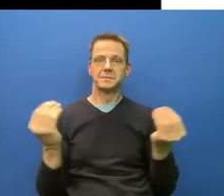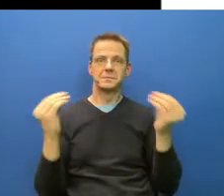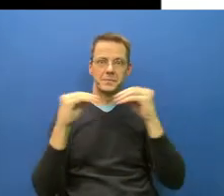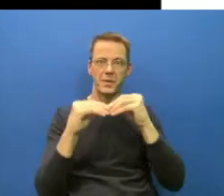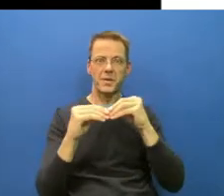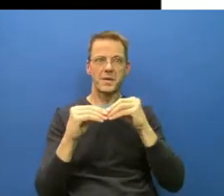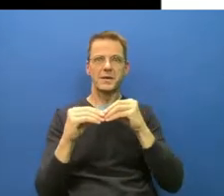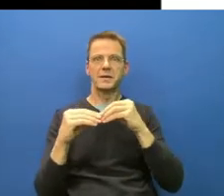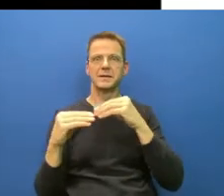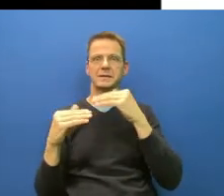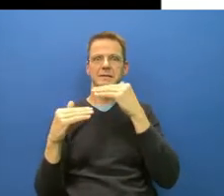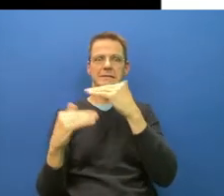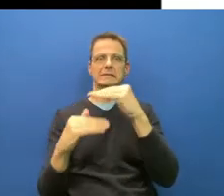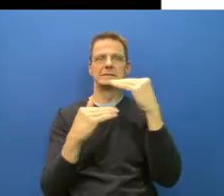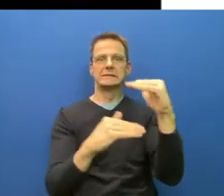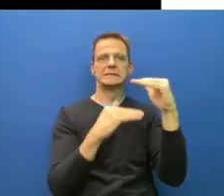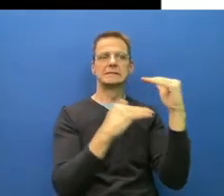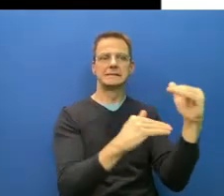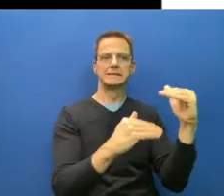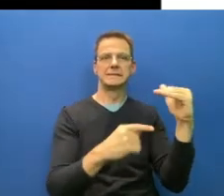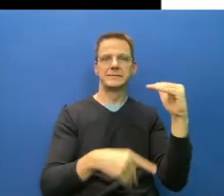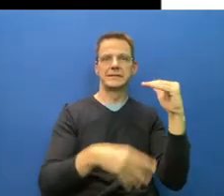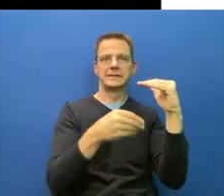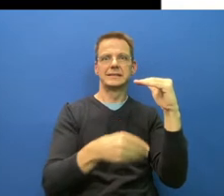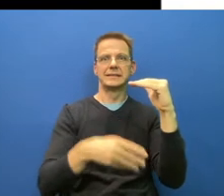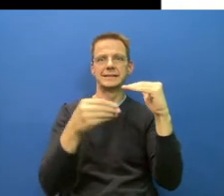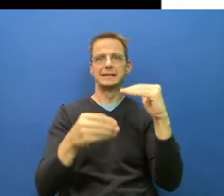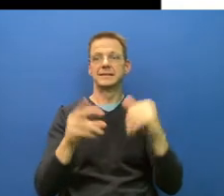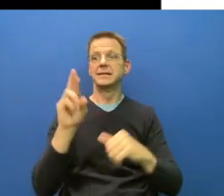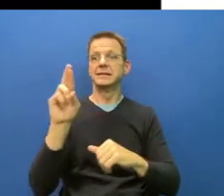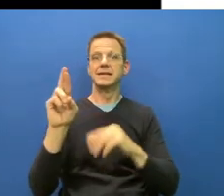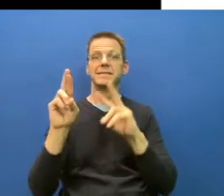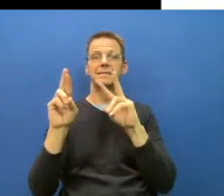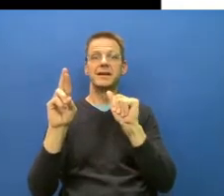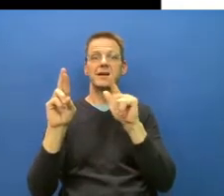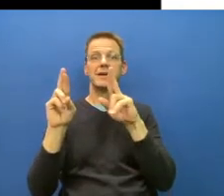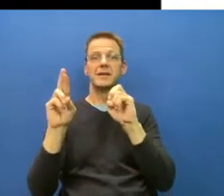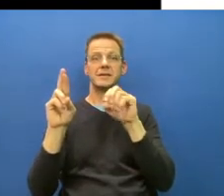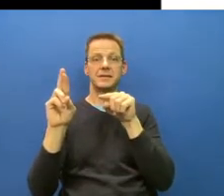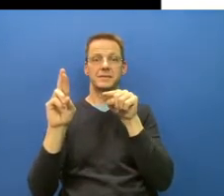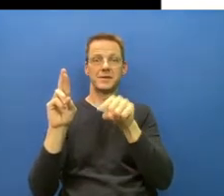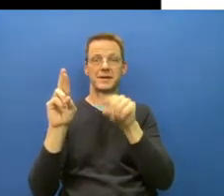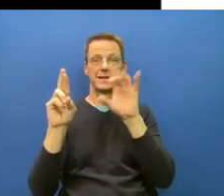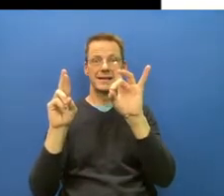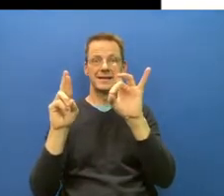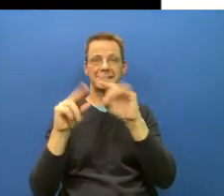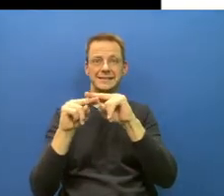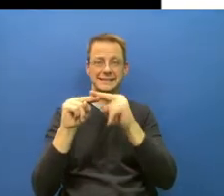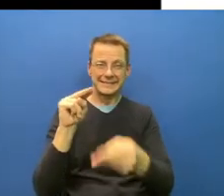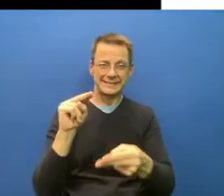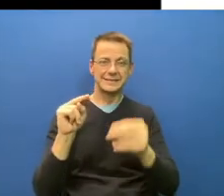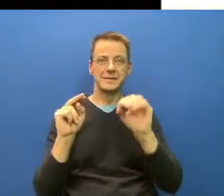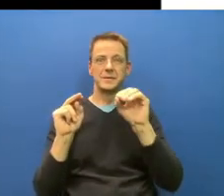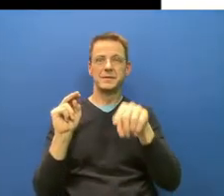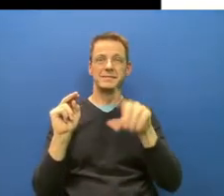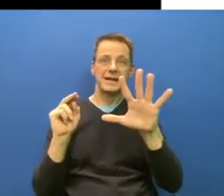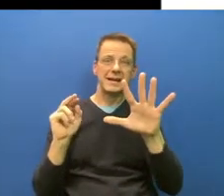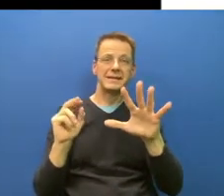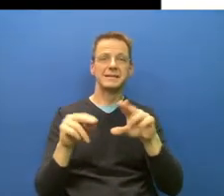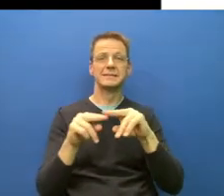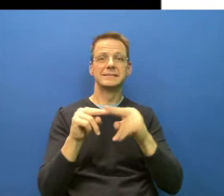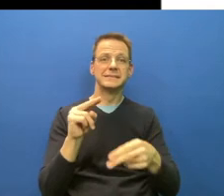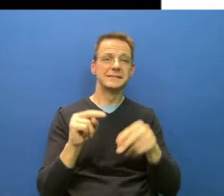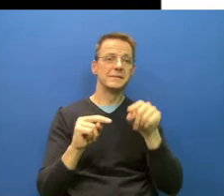.8 to 0.5 to 0.6. And then in just five, six weeks, five to eight weeks, we could stop all the